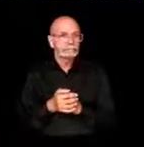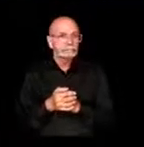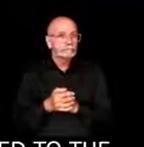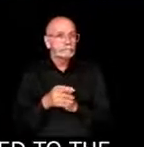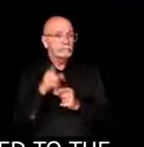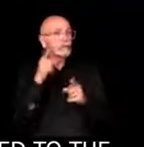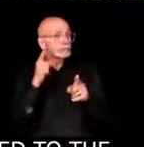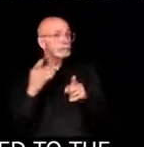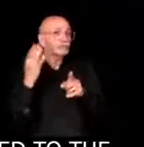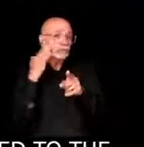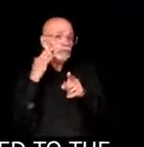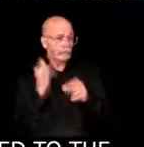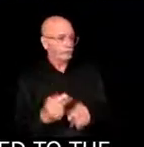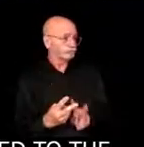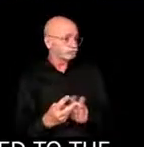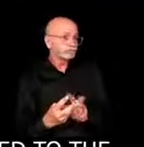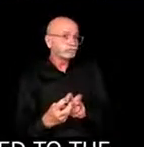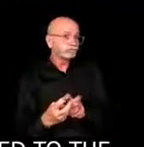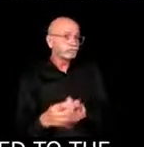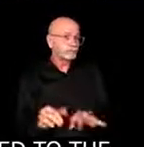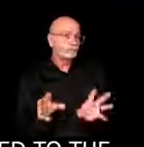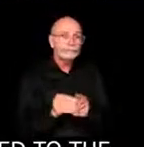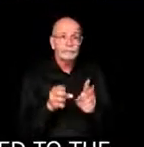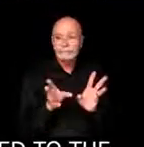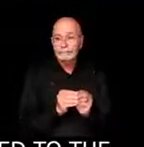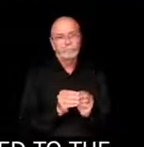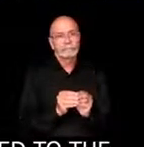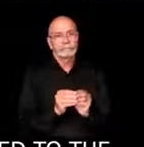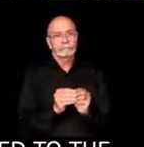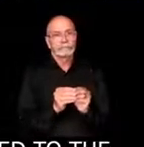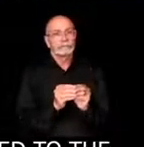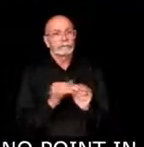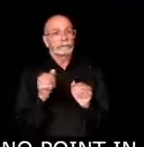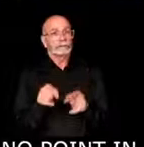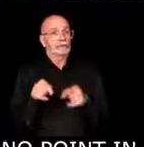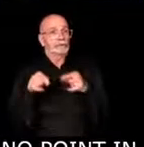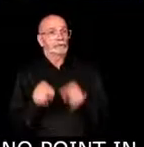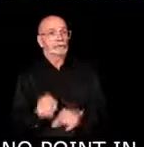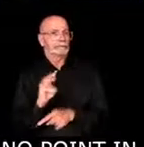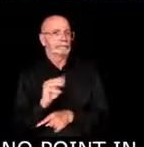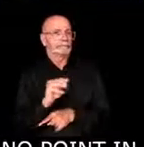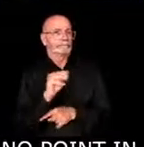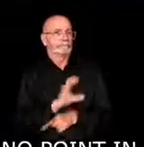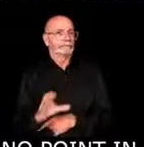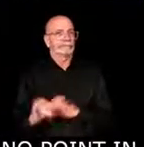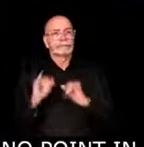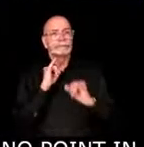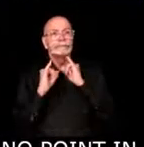I know that at no point in your, your interview with the Mass Casualty Commission, did you make any mention of that?